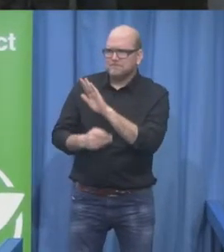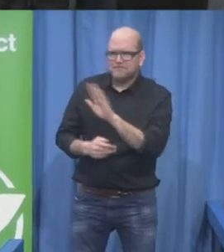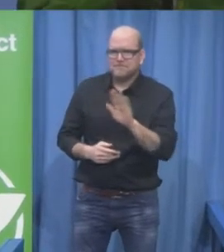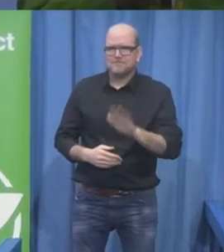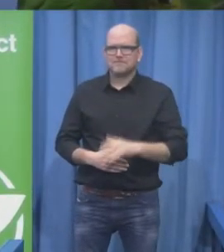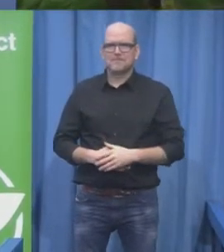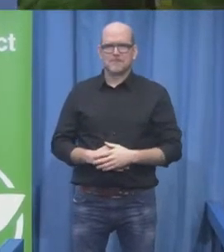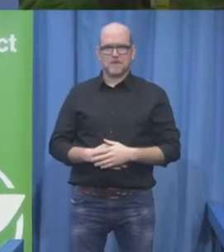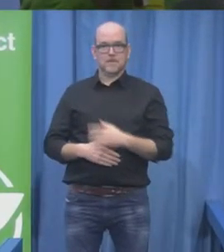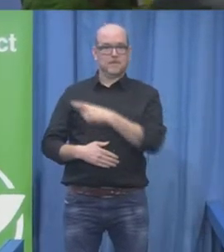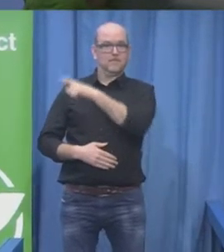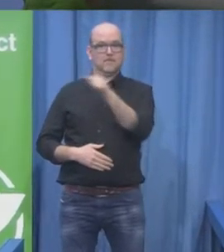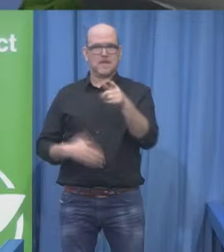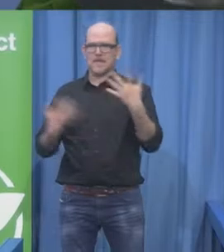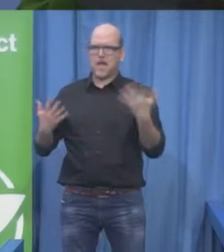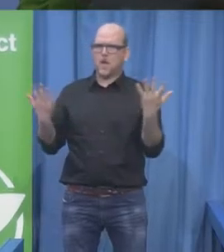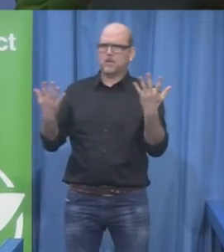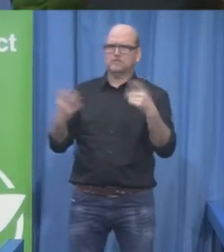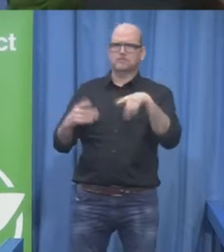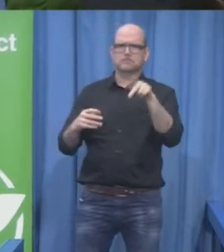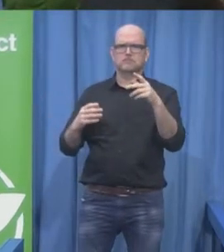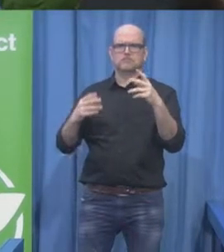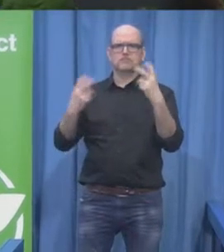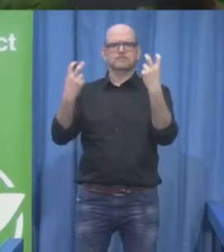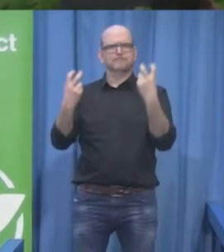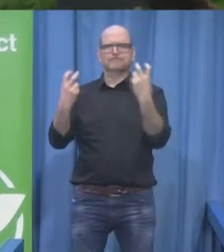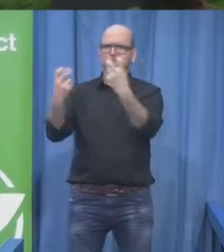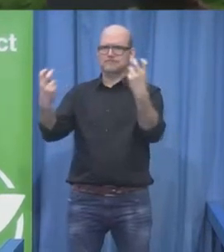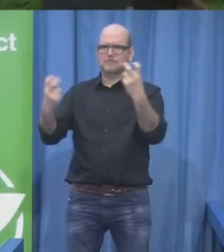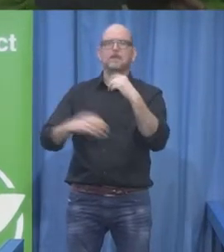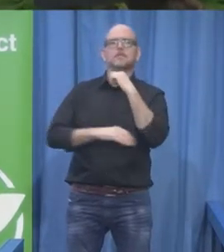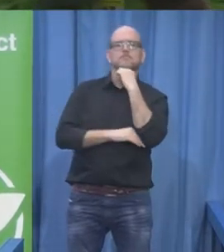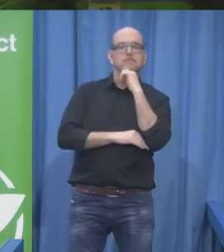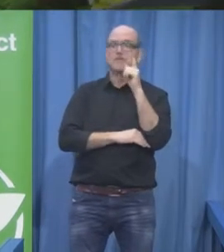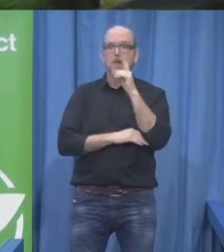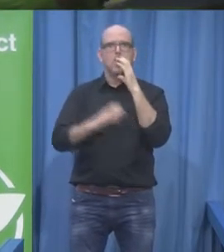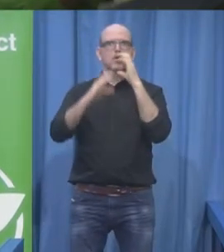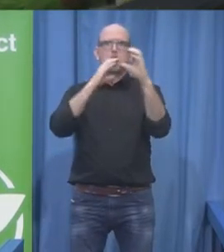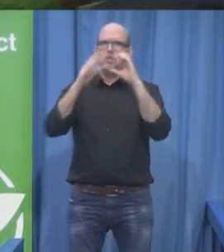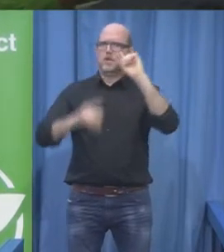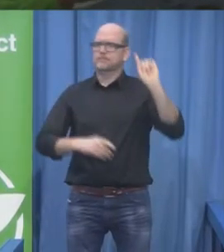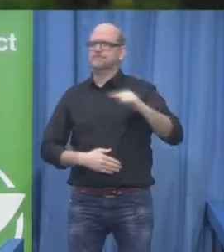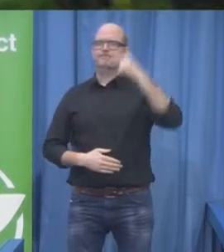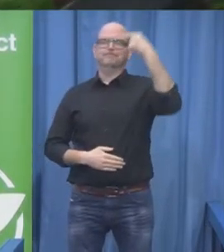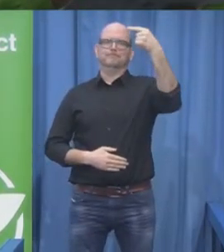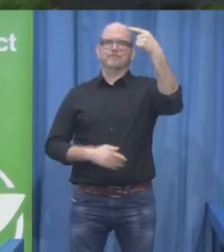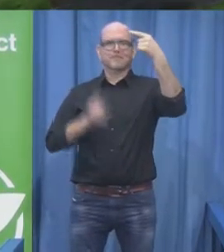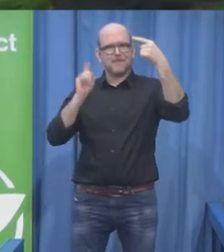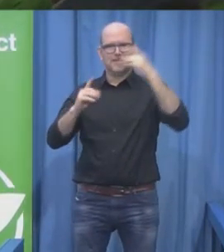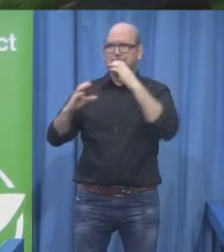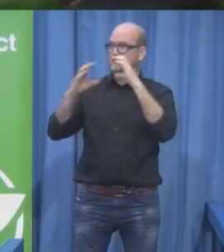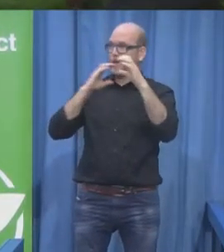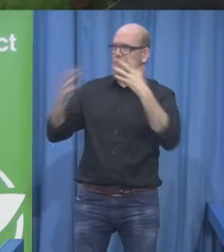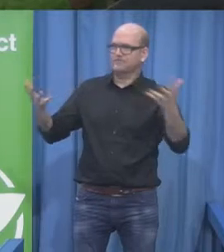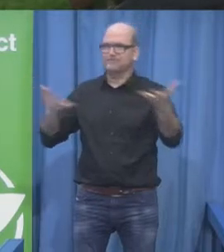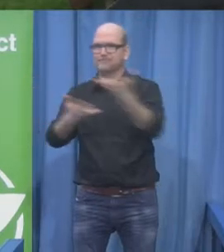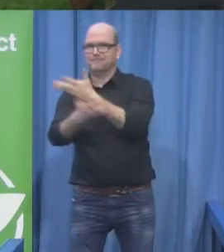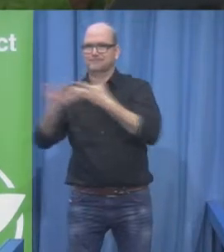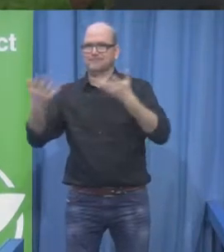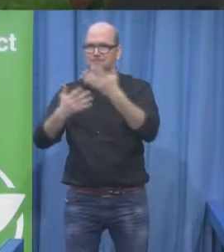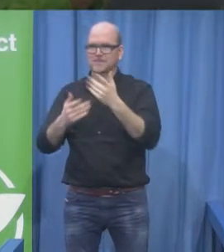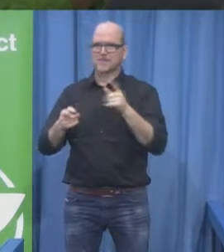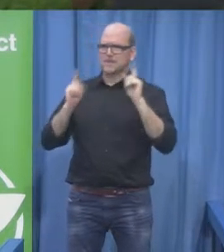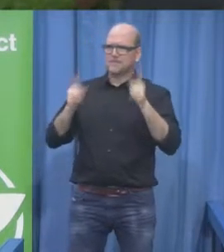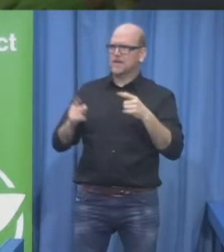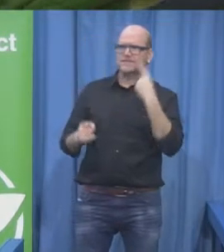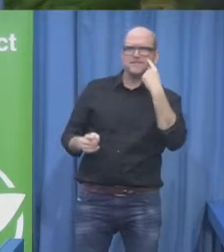however you communicate. And we have tried to make it possible in every way that we can, but please come to us if there's anything that